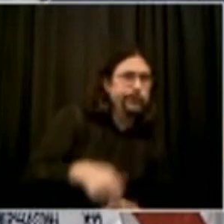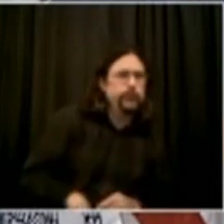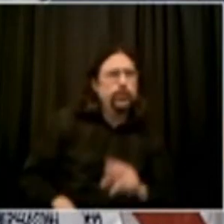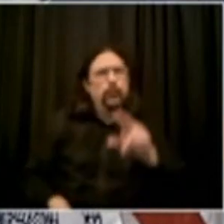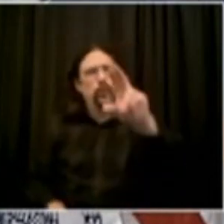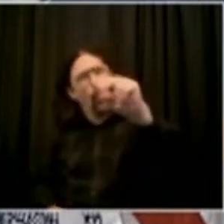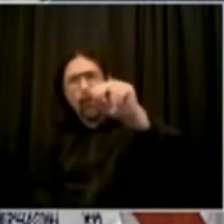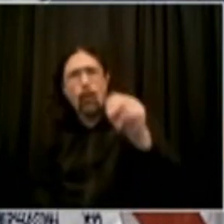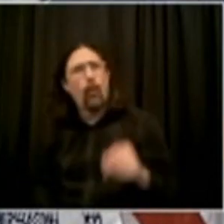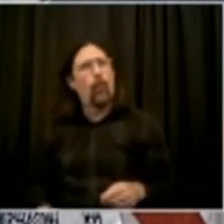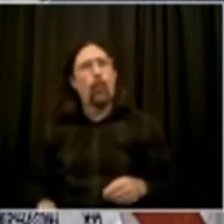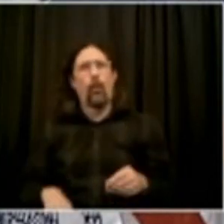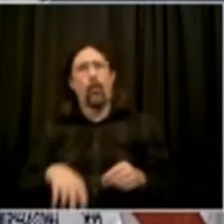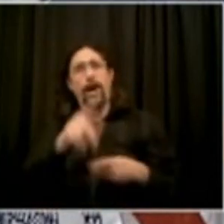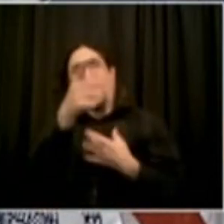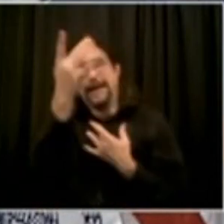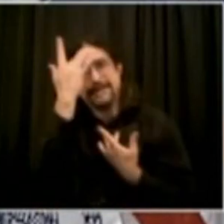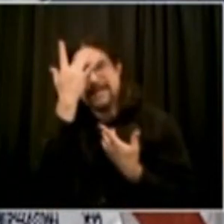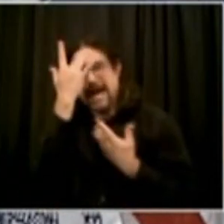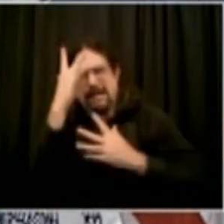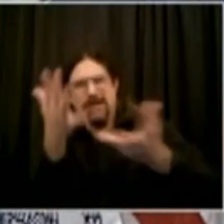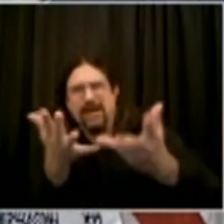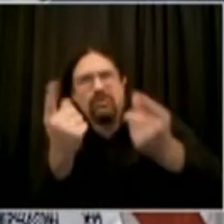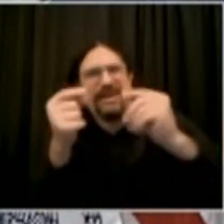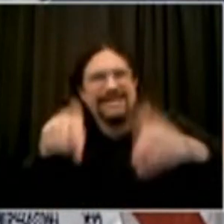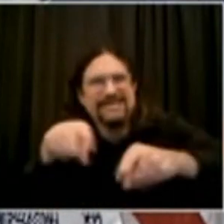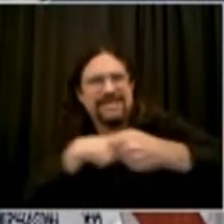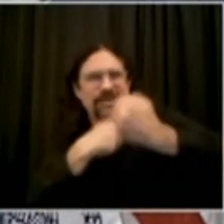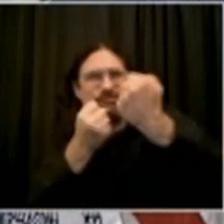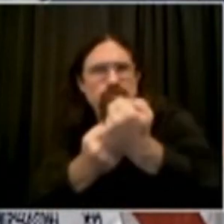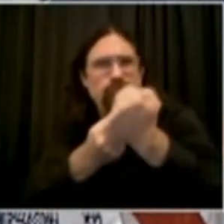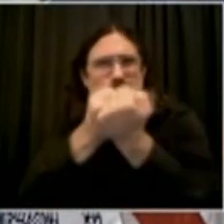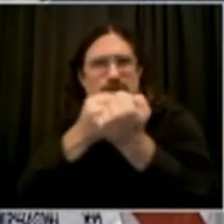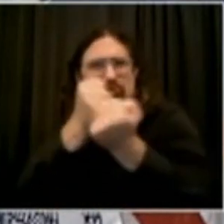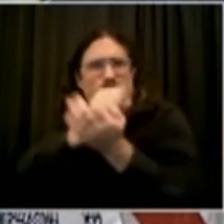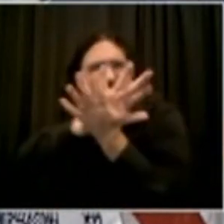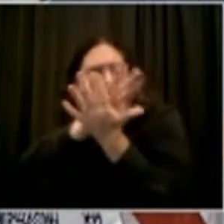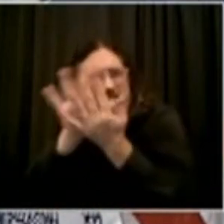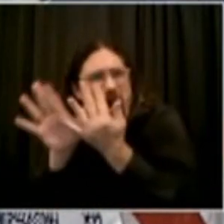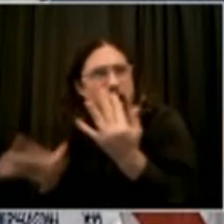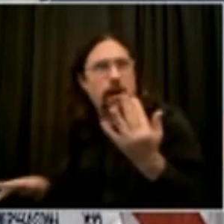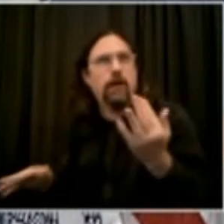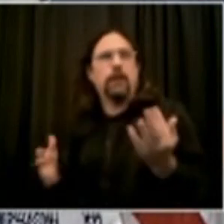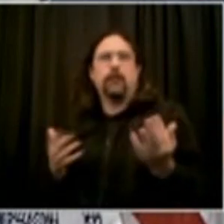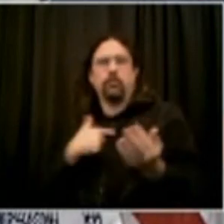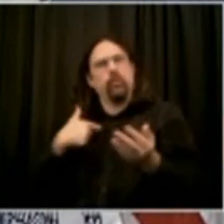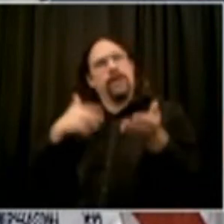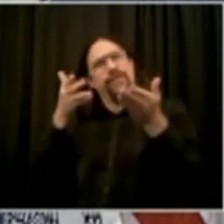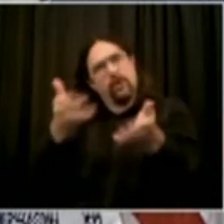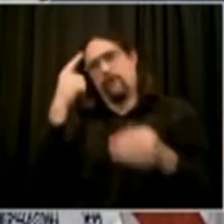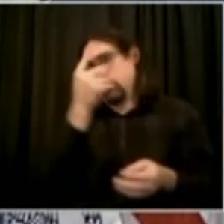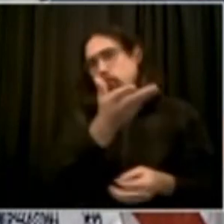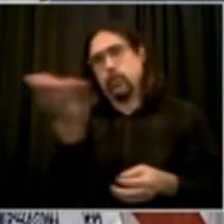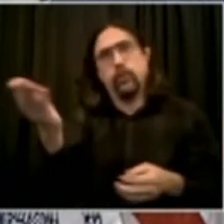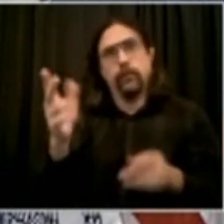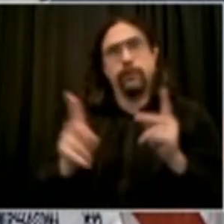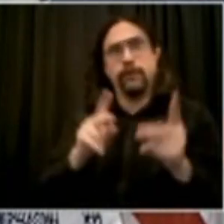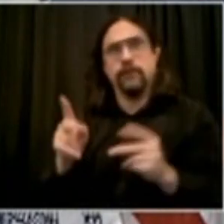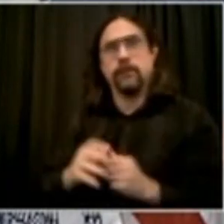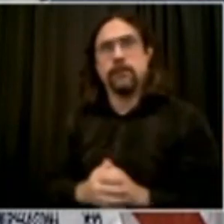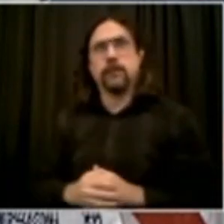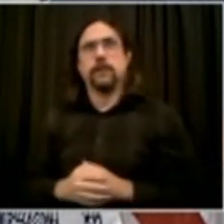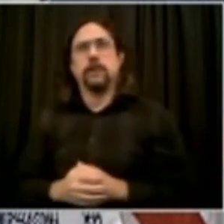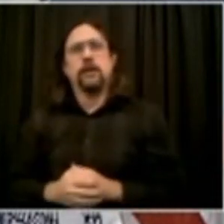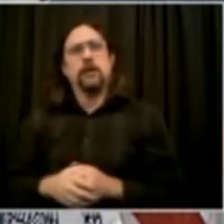it just makes so much sense. If folks know they're going to be supported, they will do more to safely separate from others, and that will